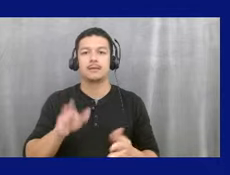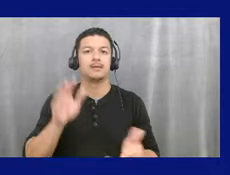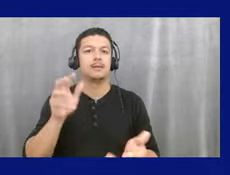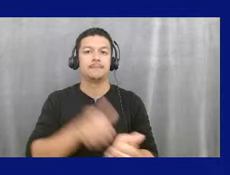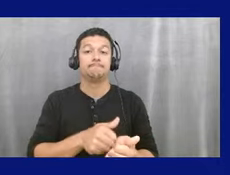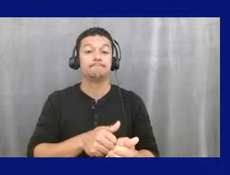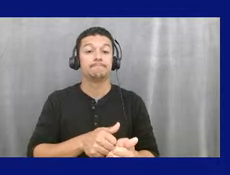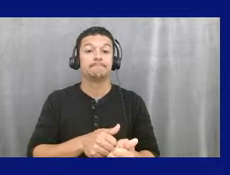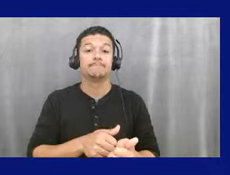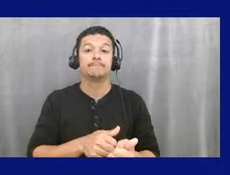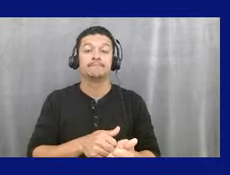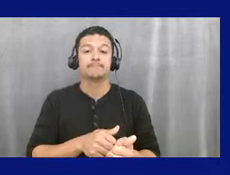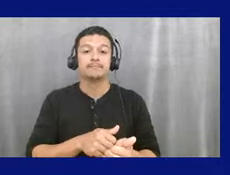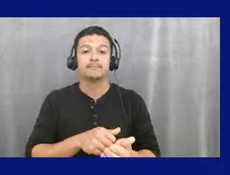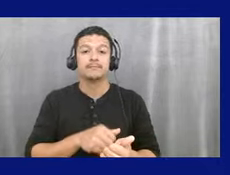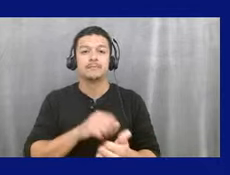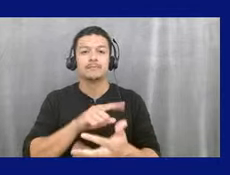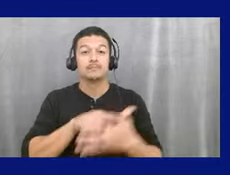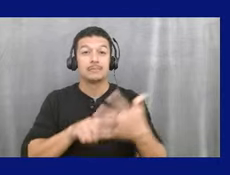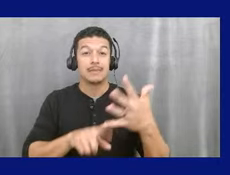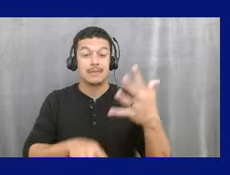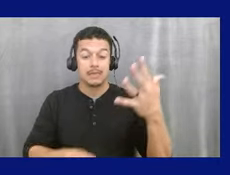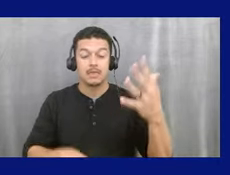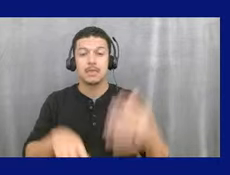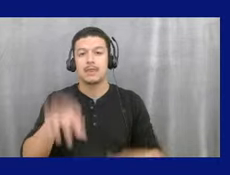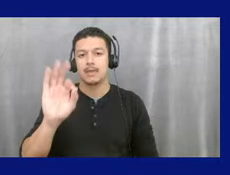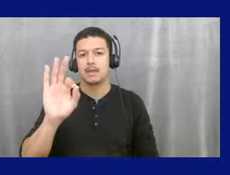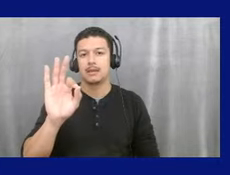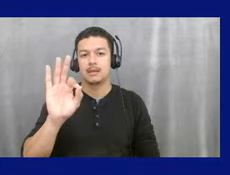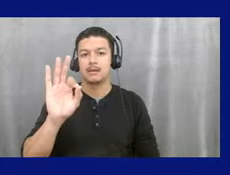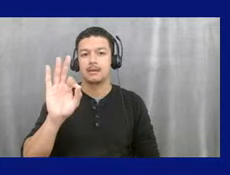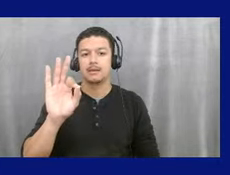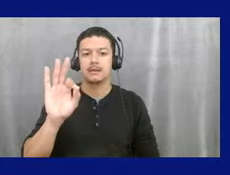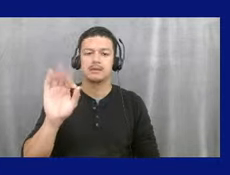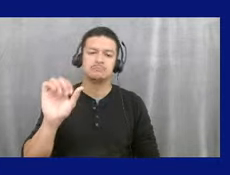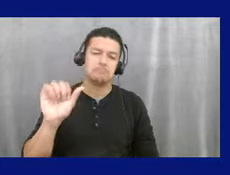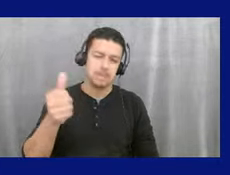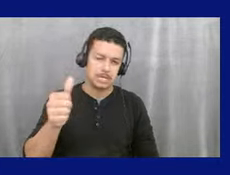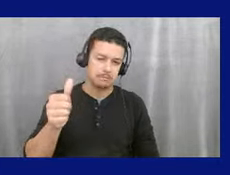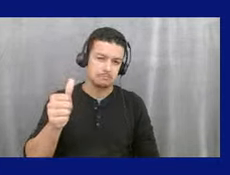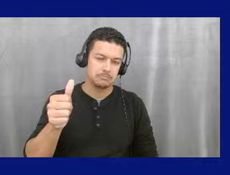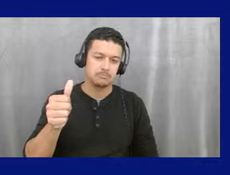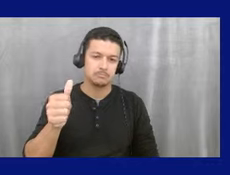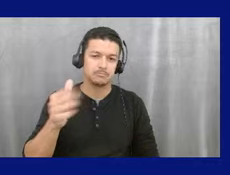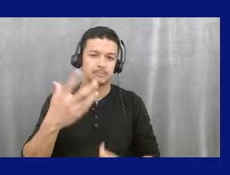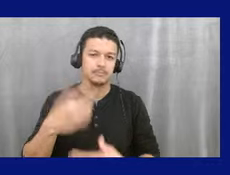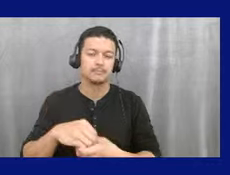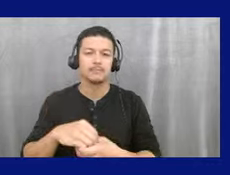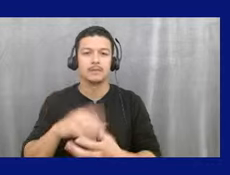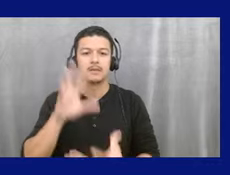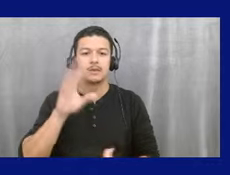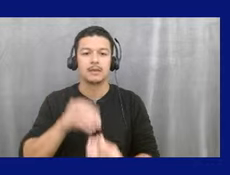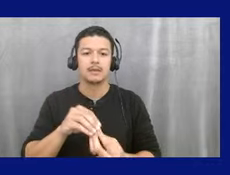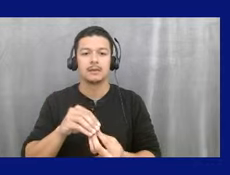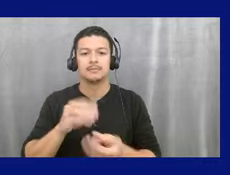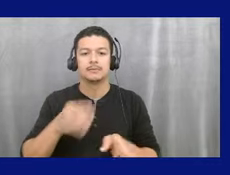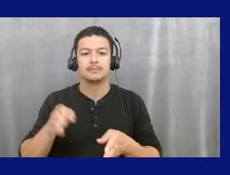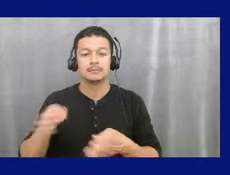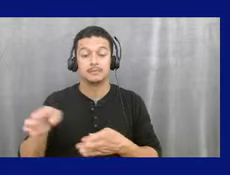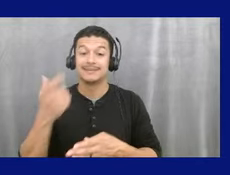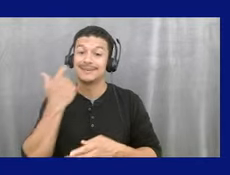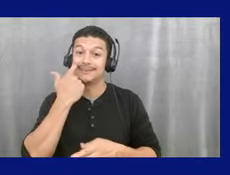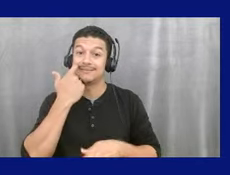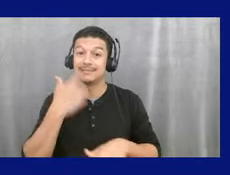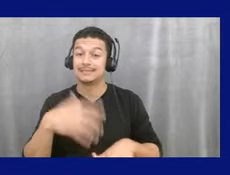there are totally nine elements, 10 elements established in the comprehensible plan. We recently adopted